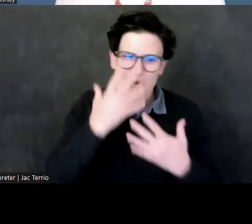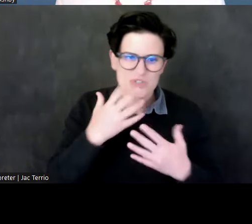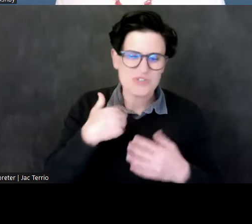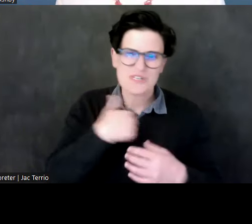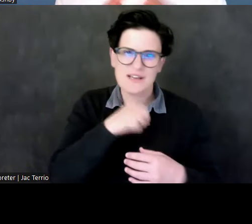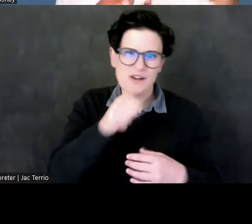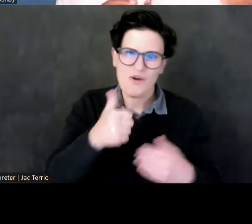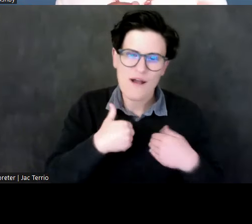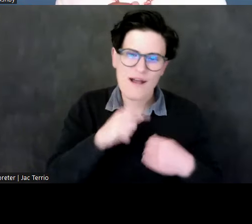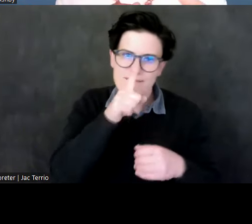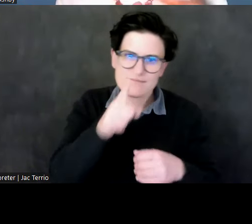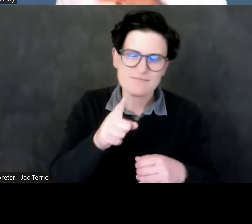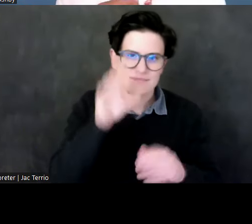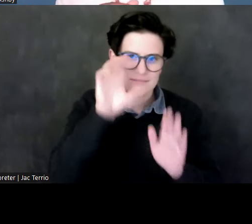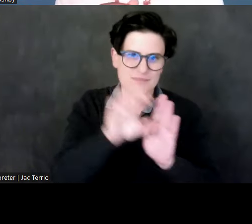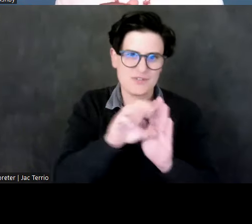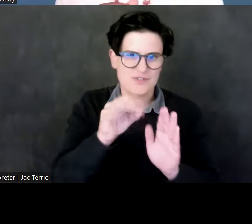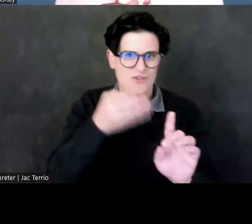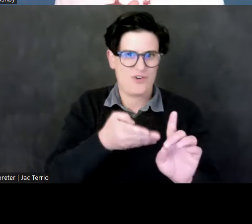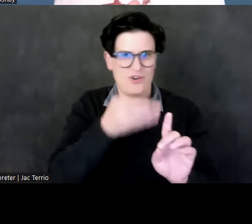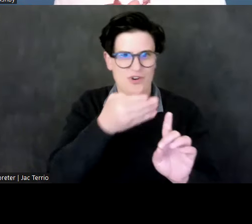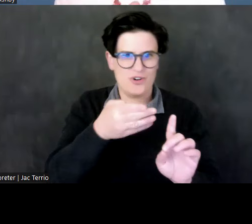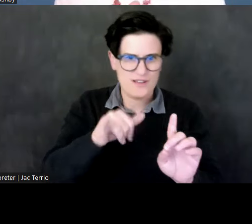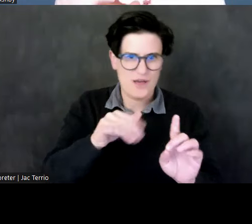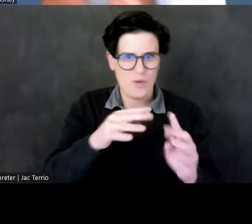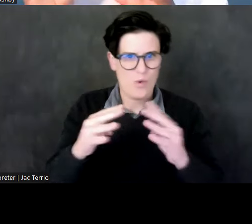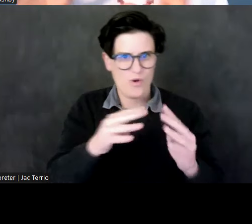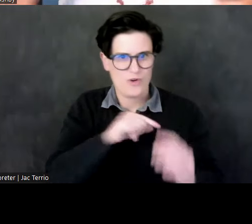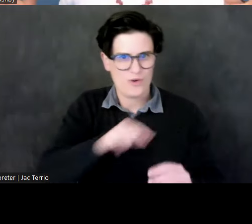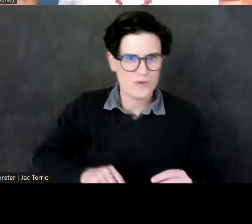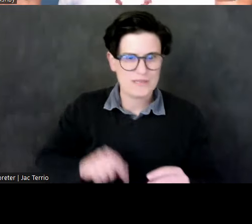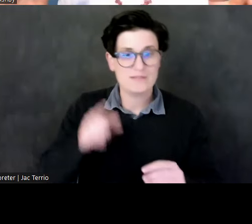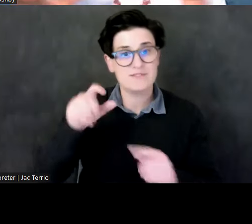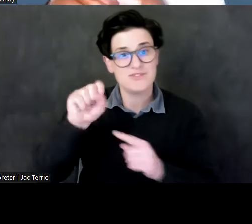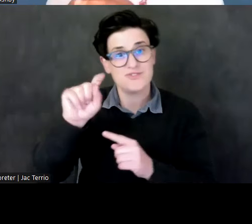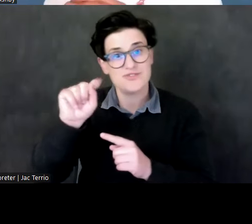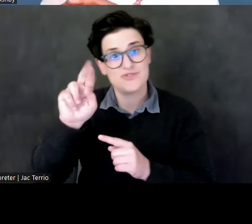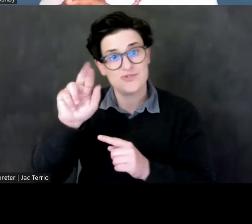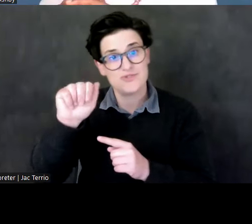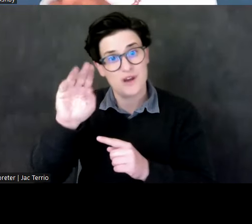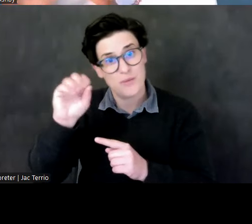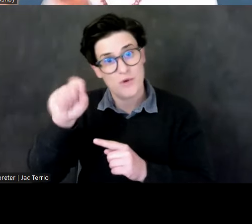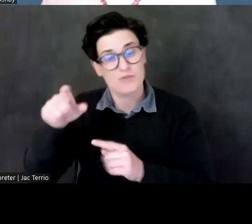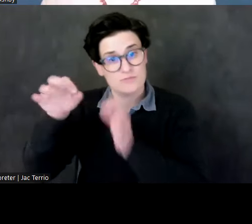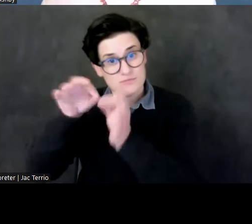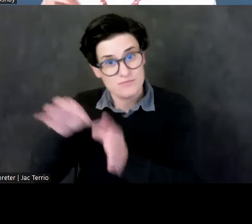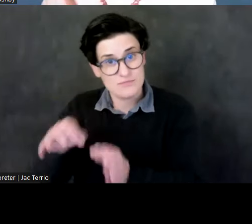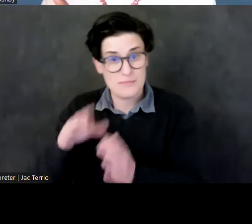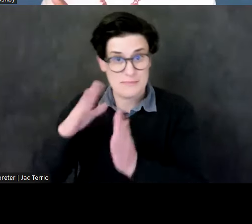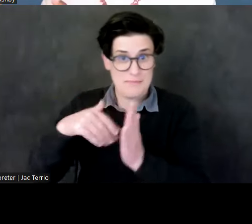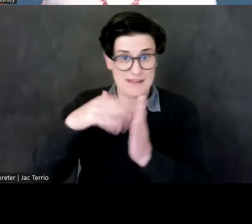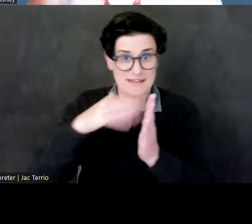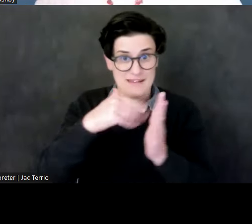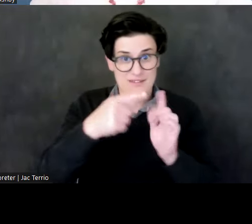queen herself. She's described in Strabo that painting from the temple of the the temple of may